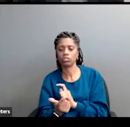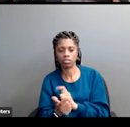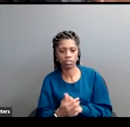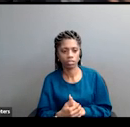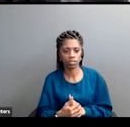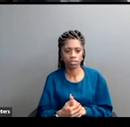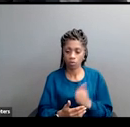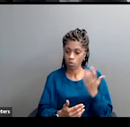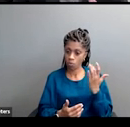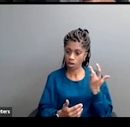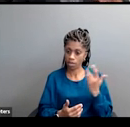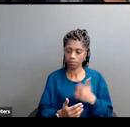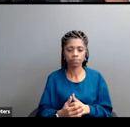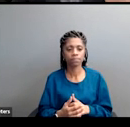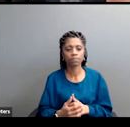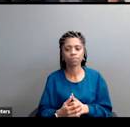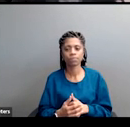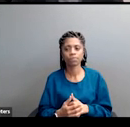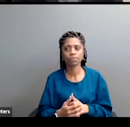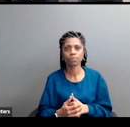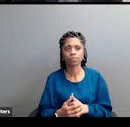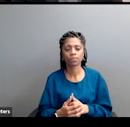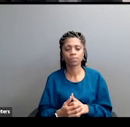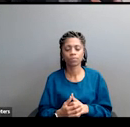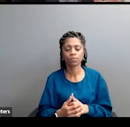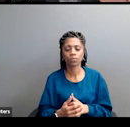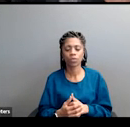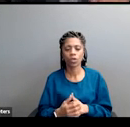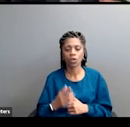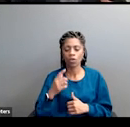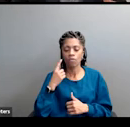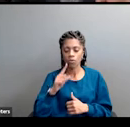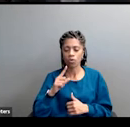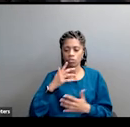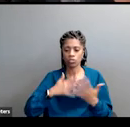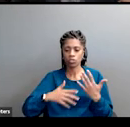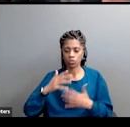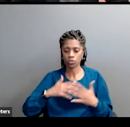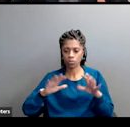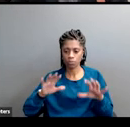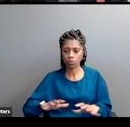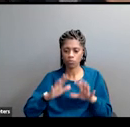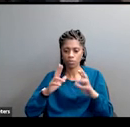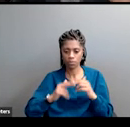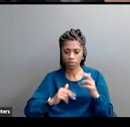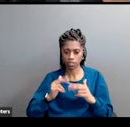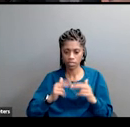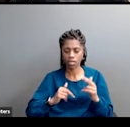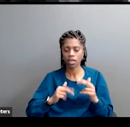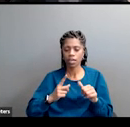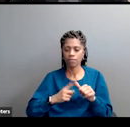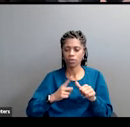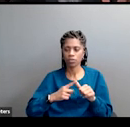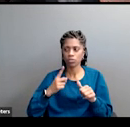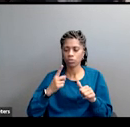Partly because this is going to be important in terms of our social movement building. But first, but first to begin with, and as